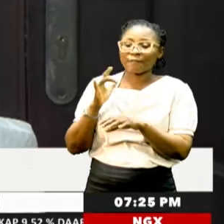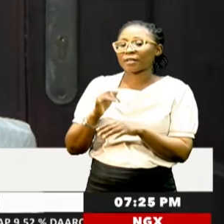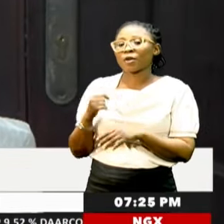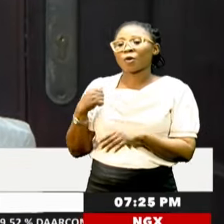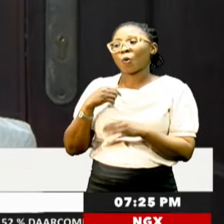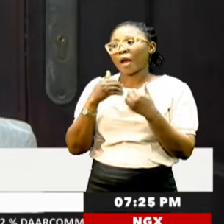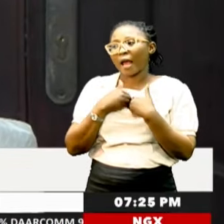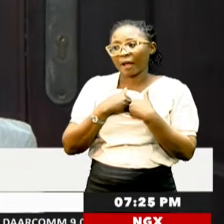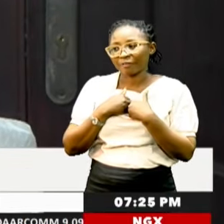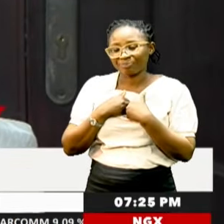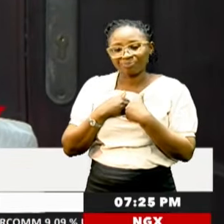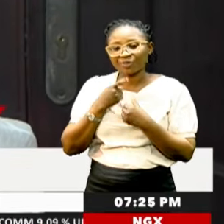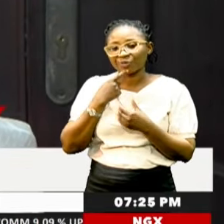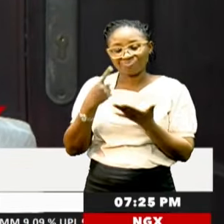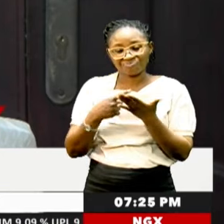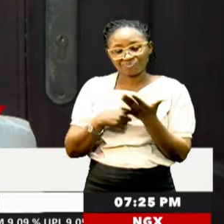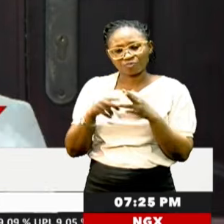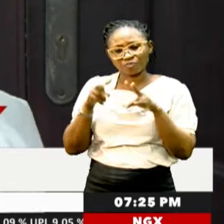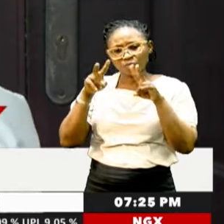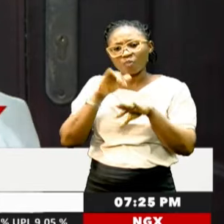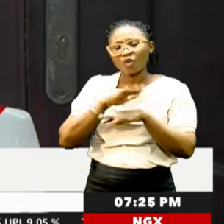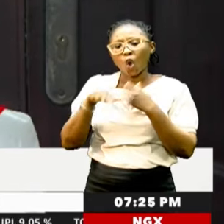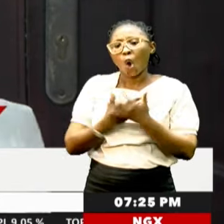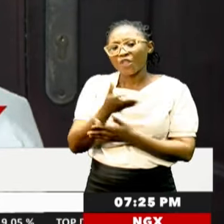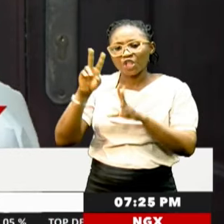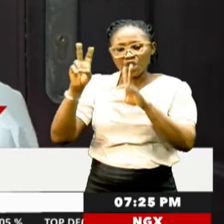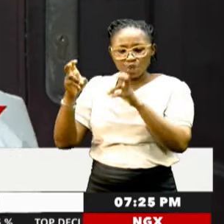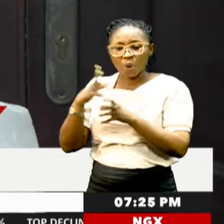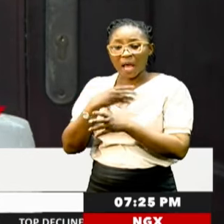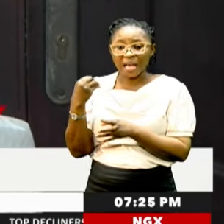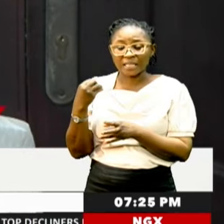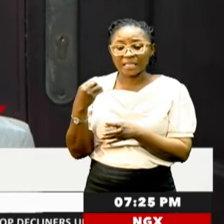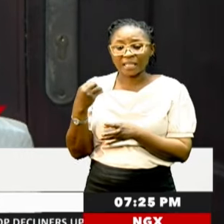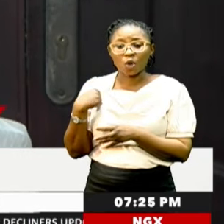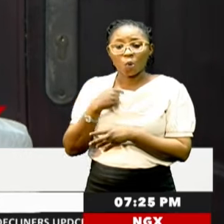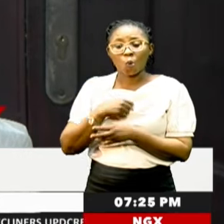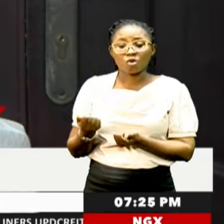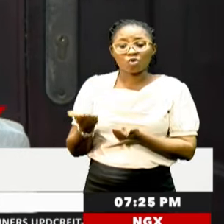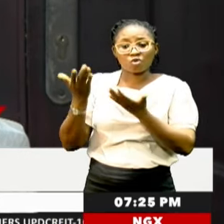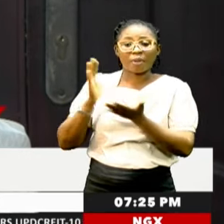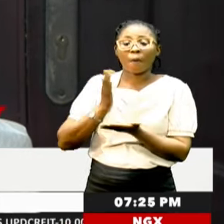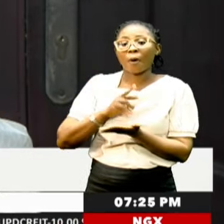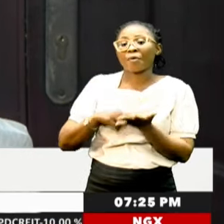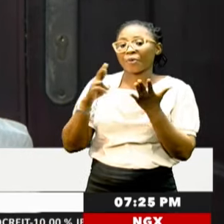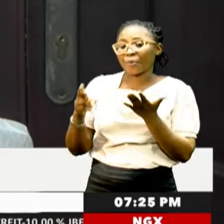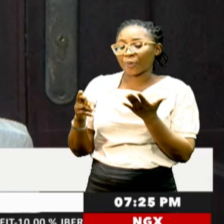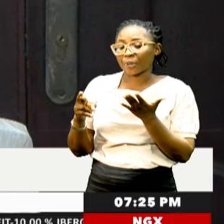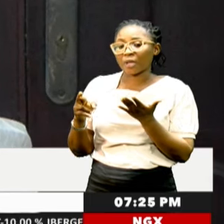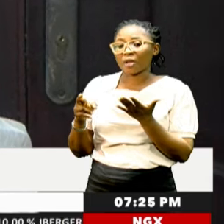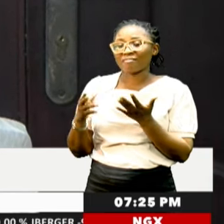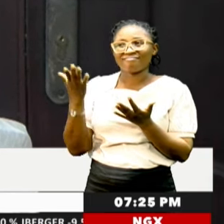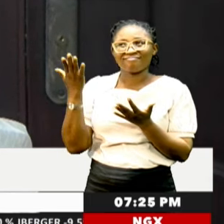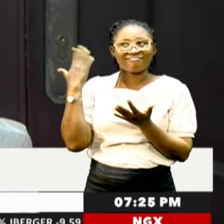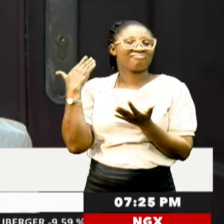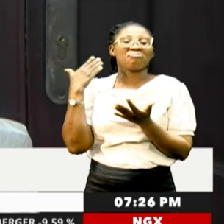we had an extensive deliberation. We look at all these issues and we submitted our report a couple of